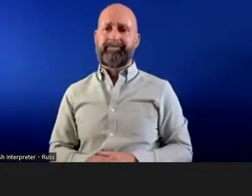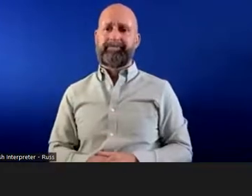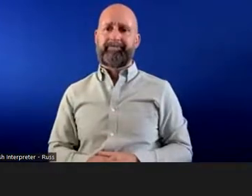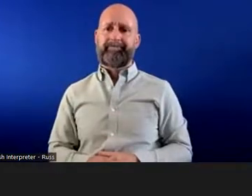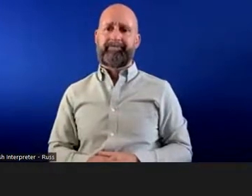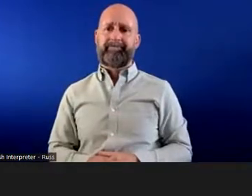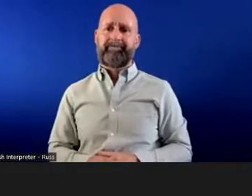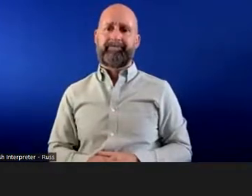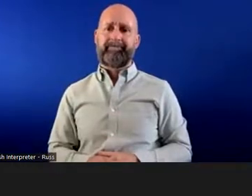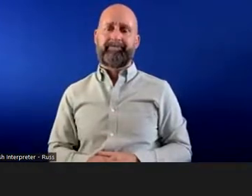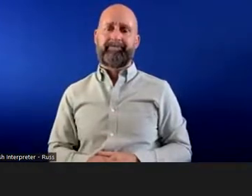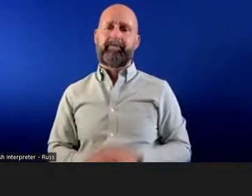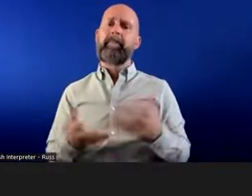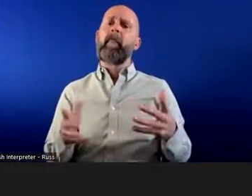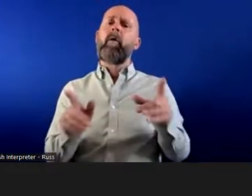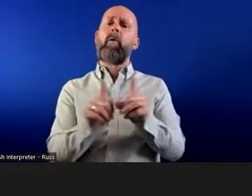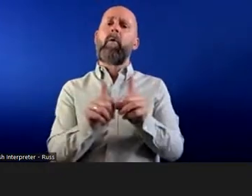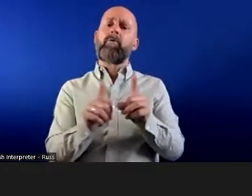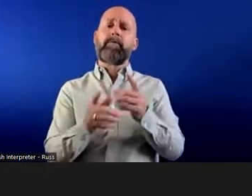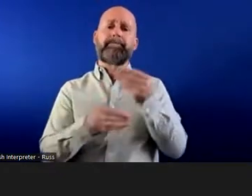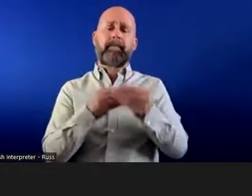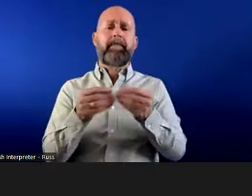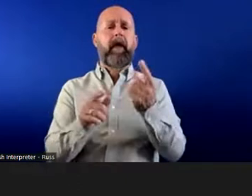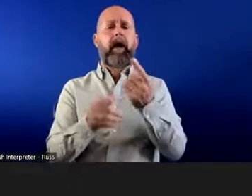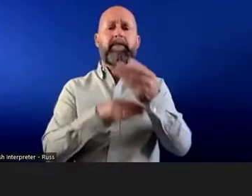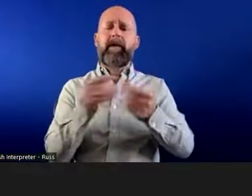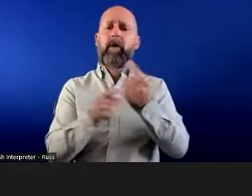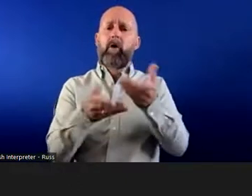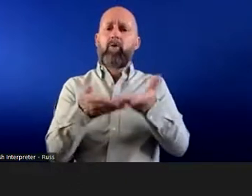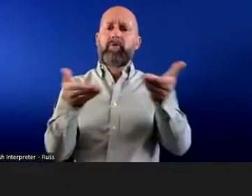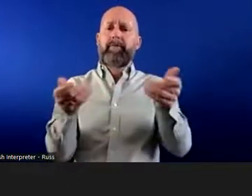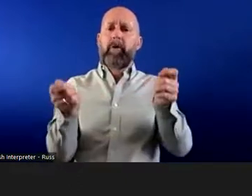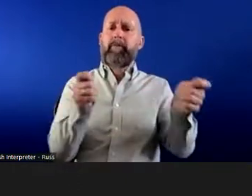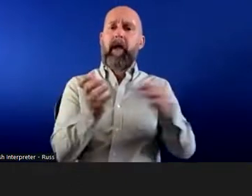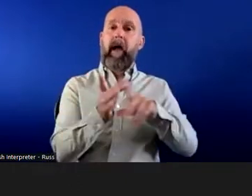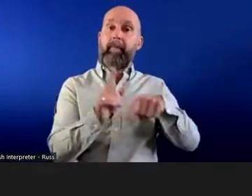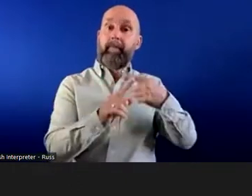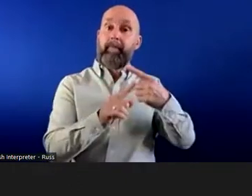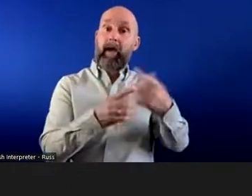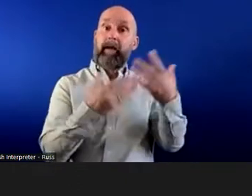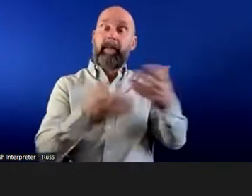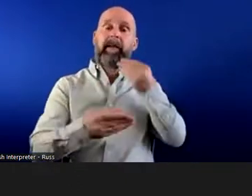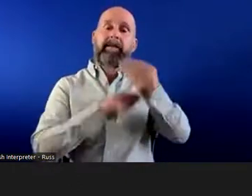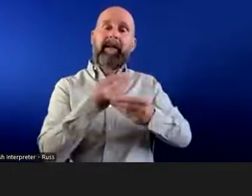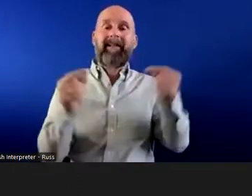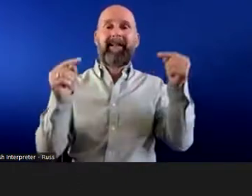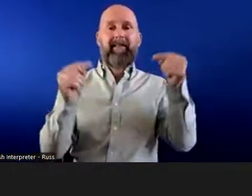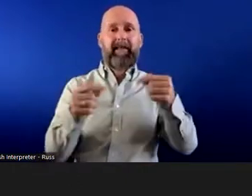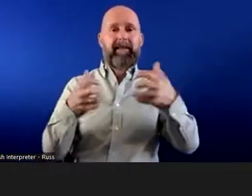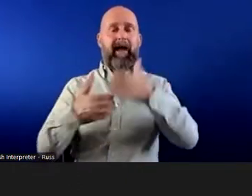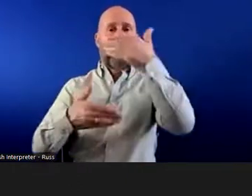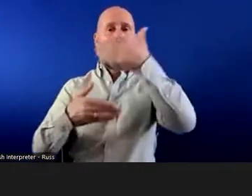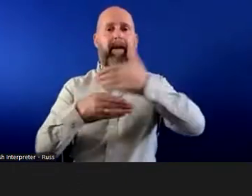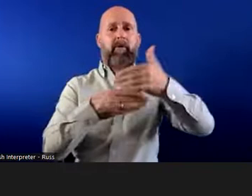I'm going to talk a bit about reasonable adjustments because, as Mike says, this morning's session is very much about overcoming barriers.